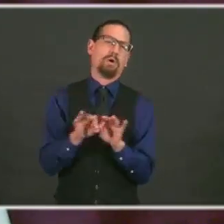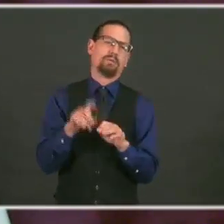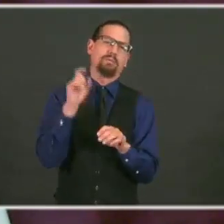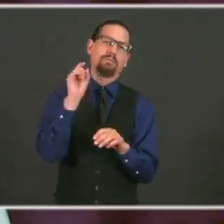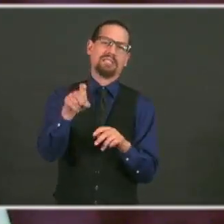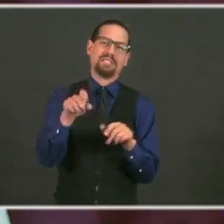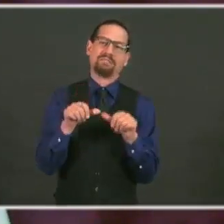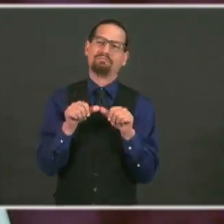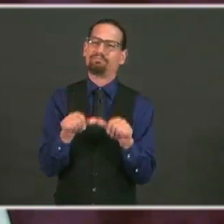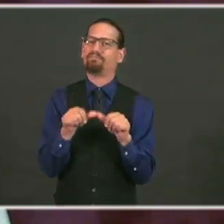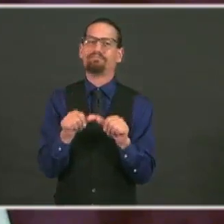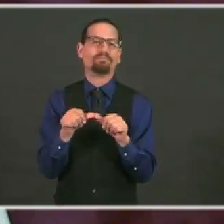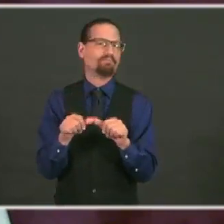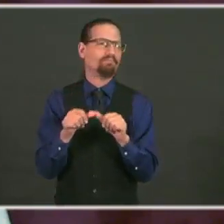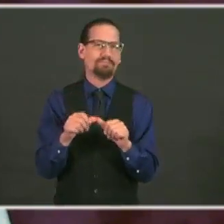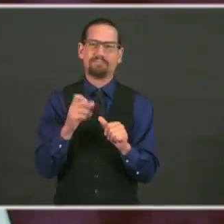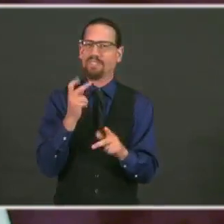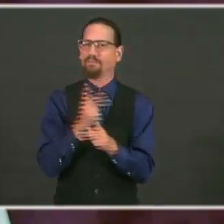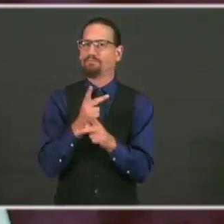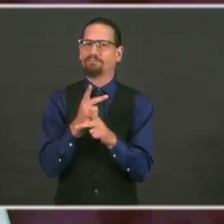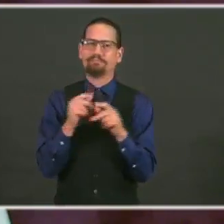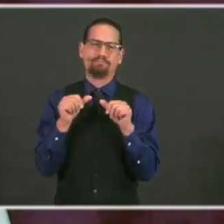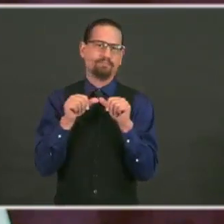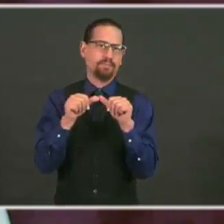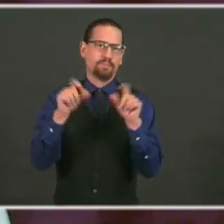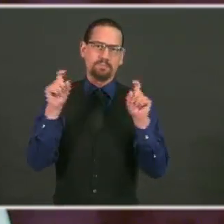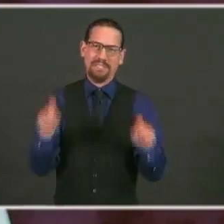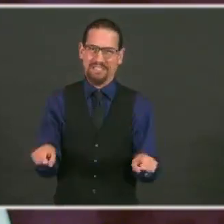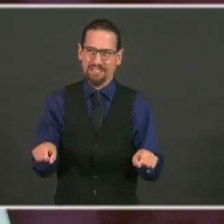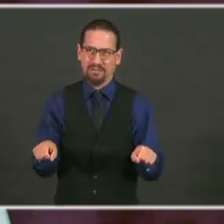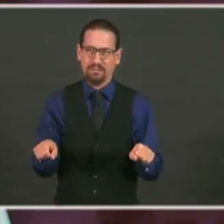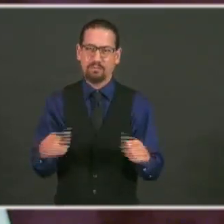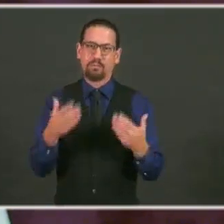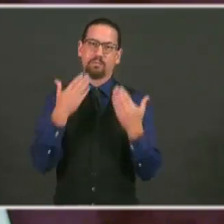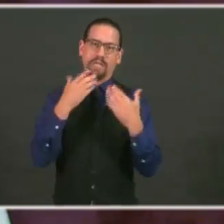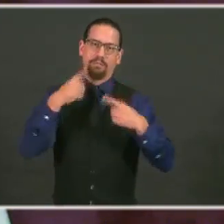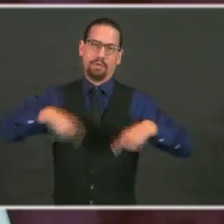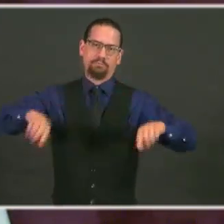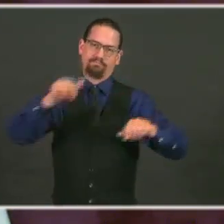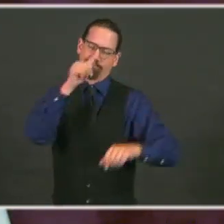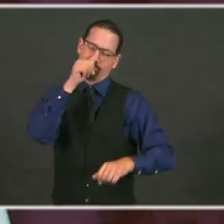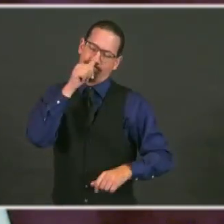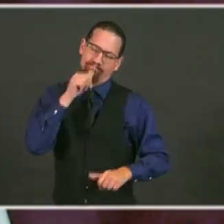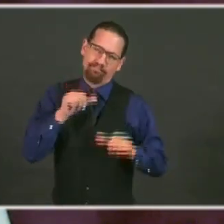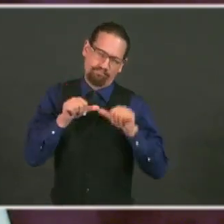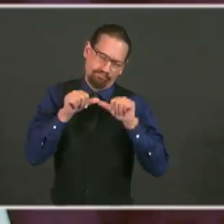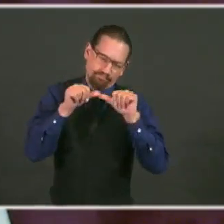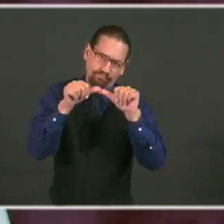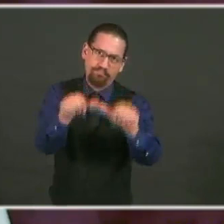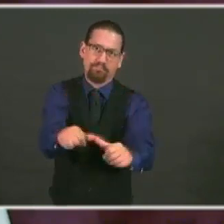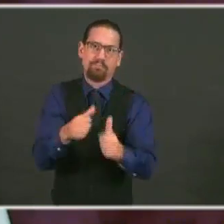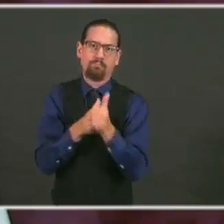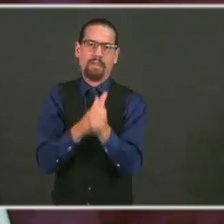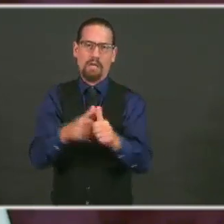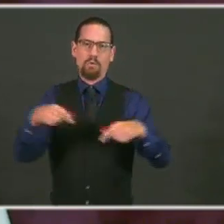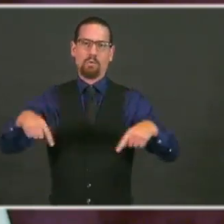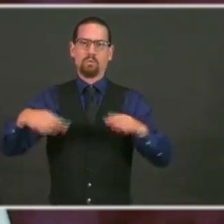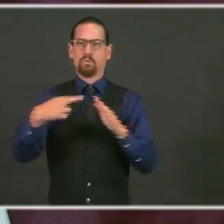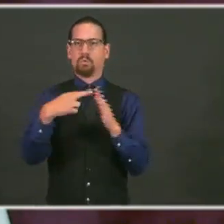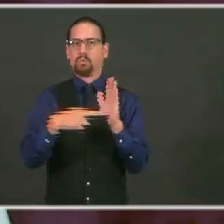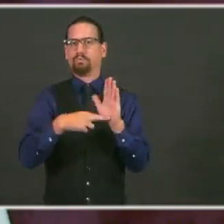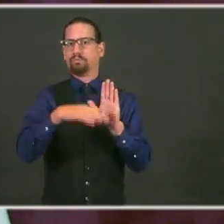Last week, out of nearly 1,000 businesses inspected, employee and customer mask wearing was around